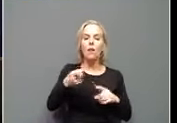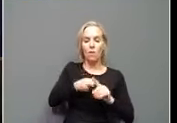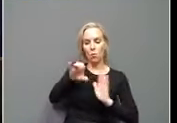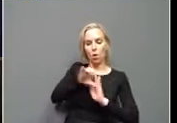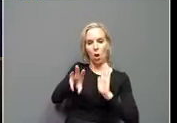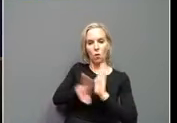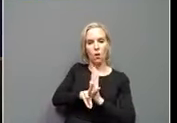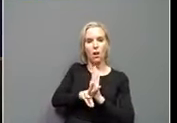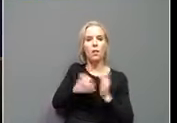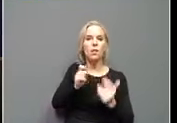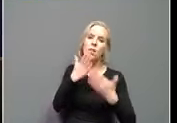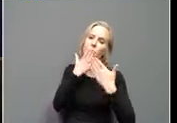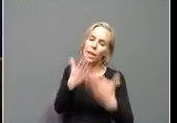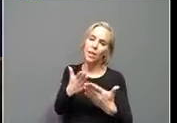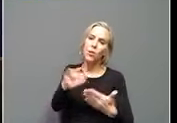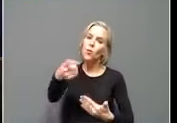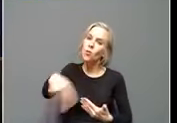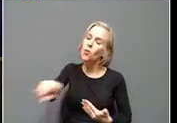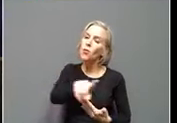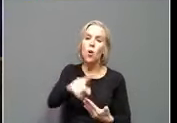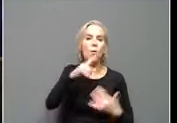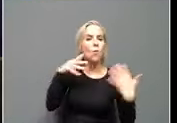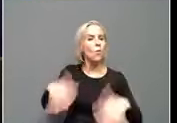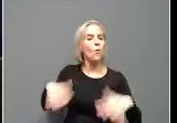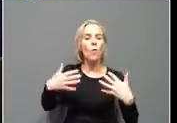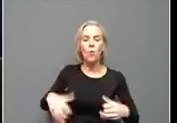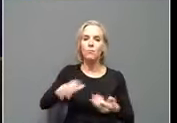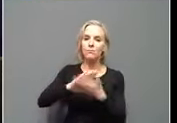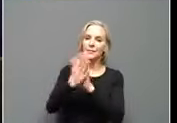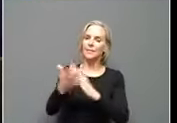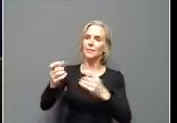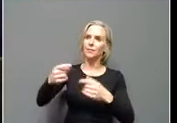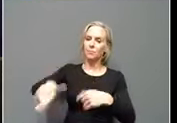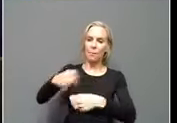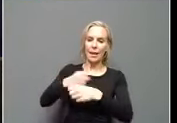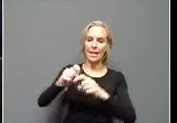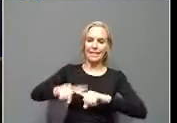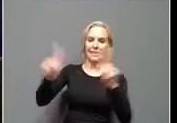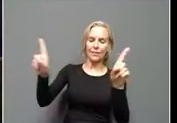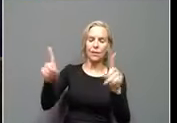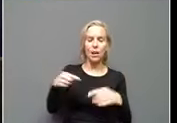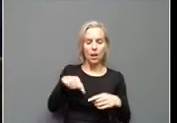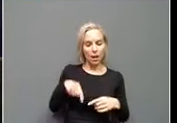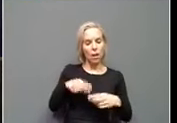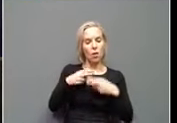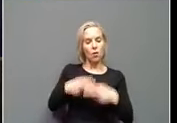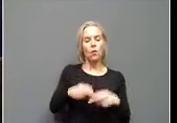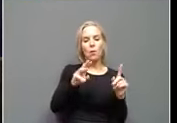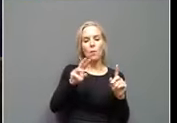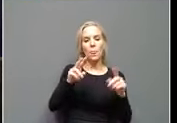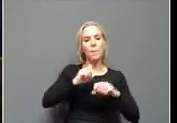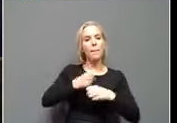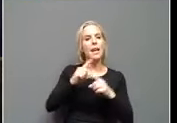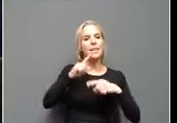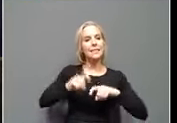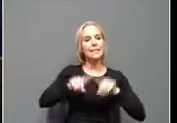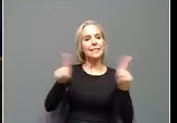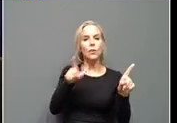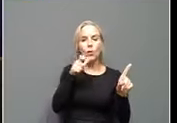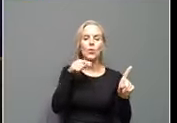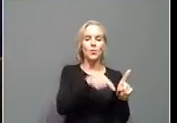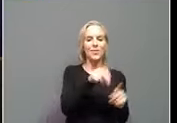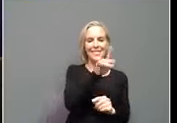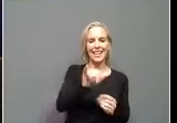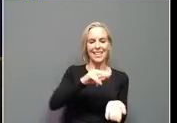you. You are making a difference. Also making a difference in our communities are Kentucky's nurses. These